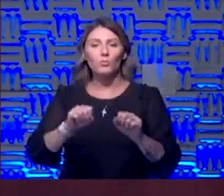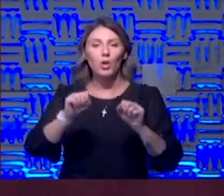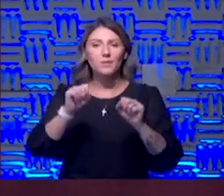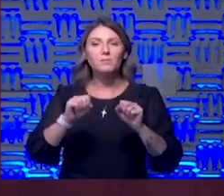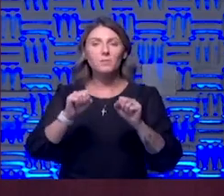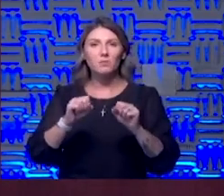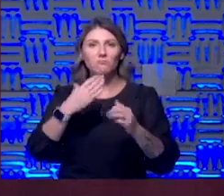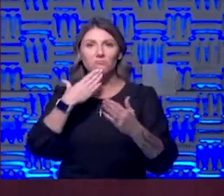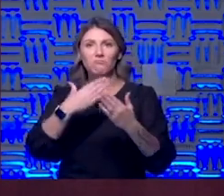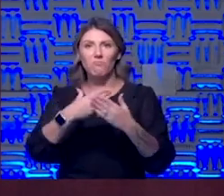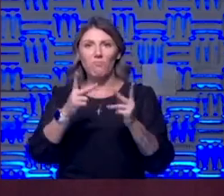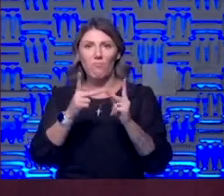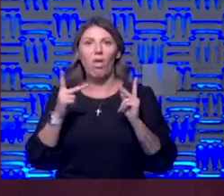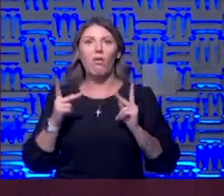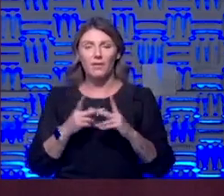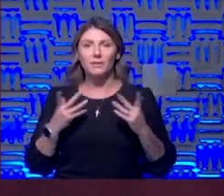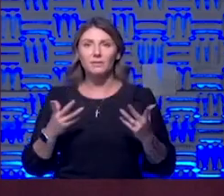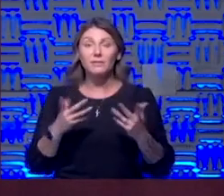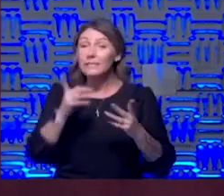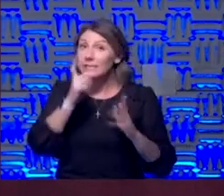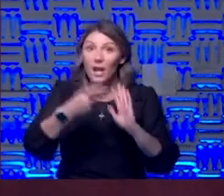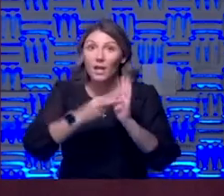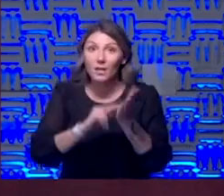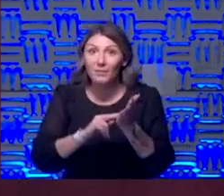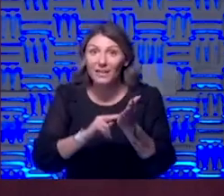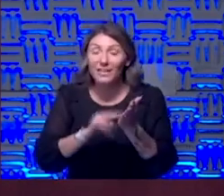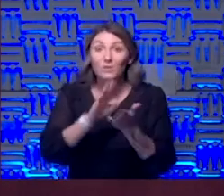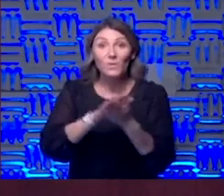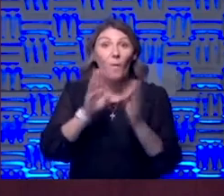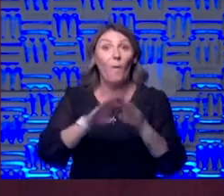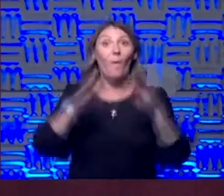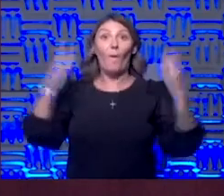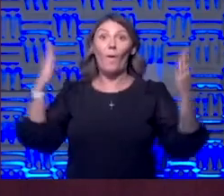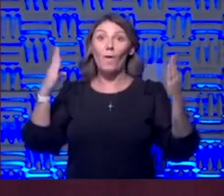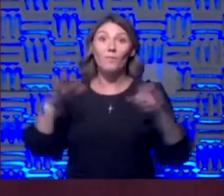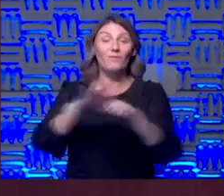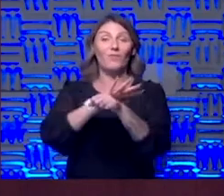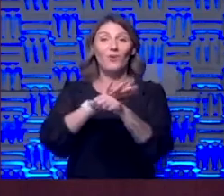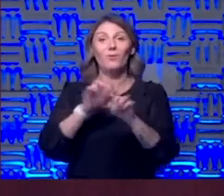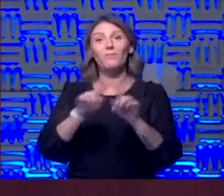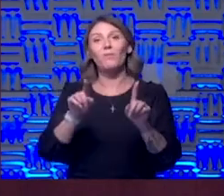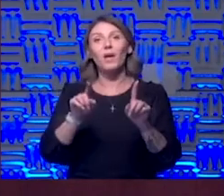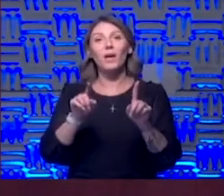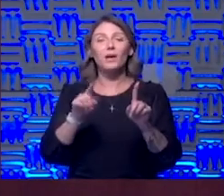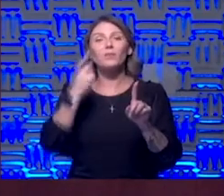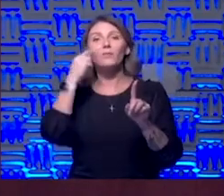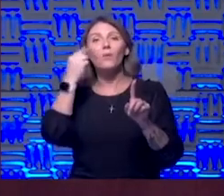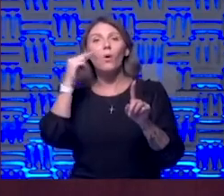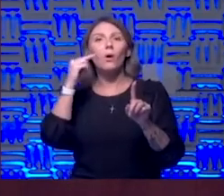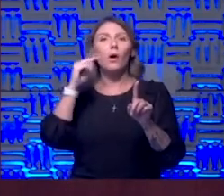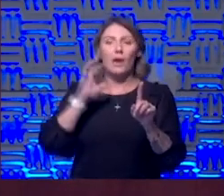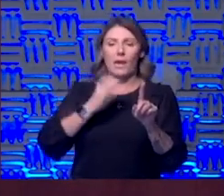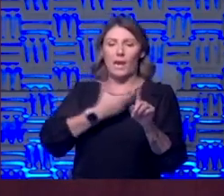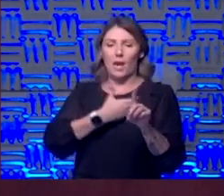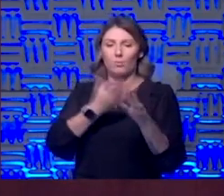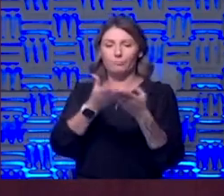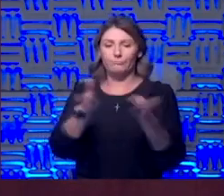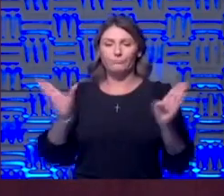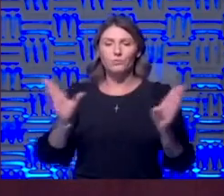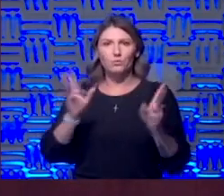reasonable spot that doesn't mean for school opening necessarily but for the for our general